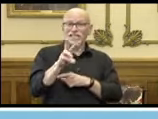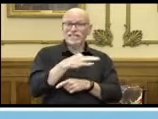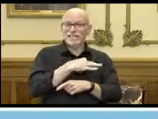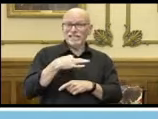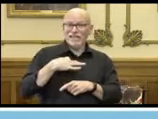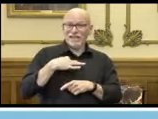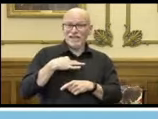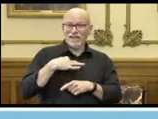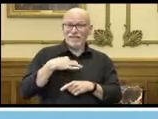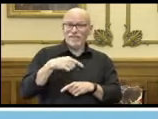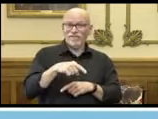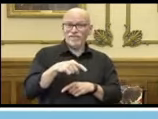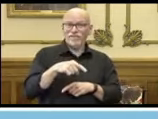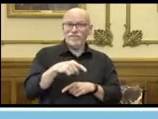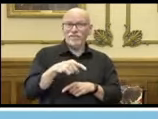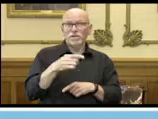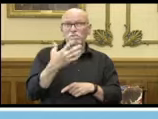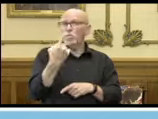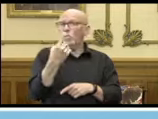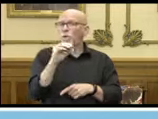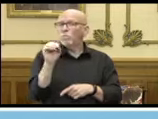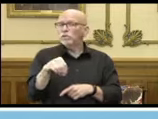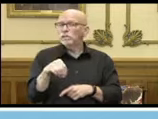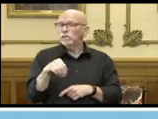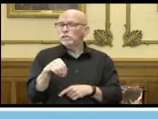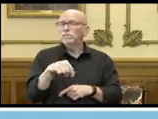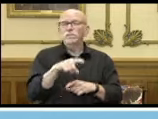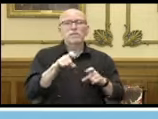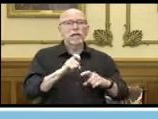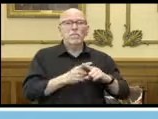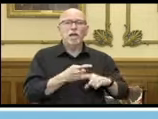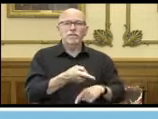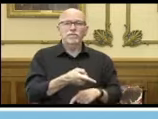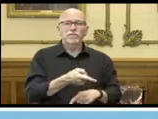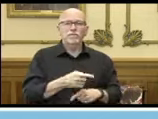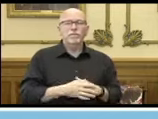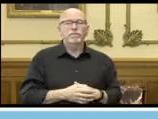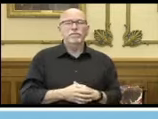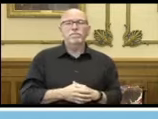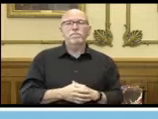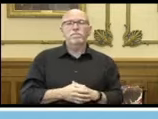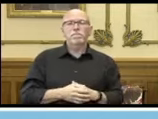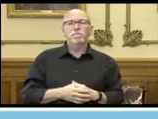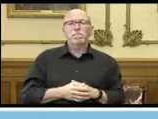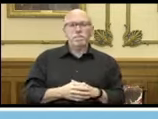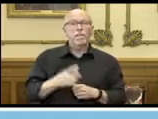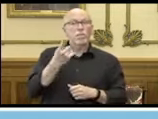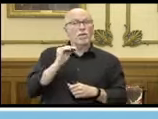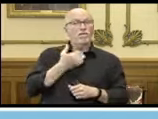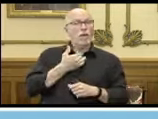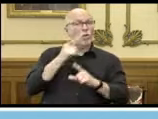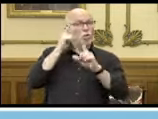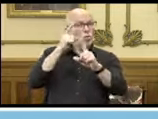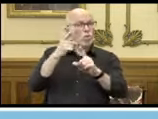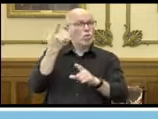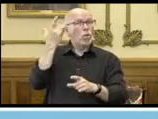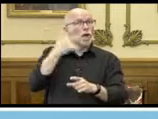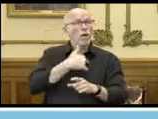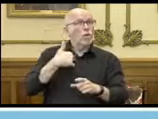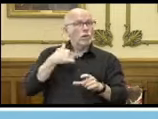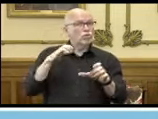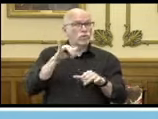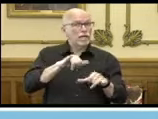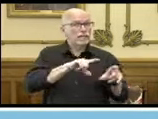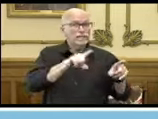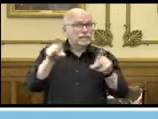or just about 1% tested positive. Now one of our testing goals and one of the reasons we did